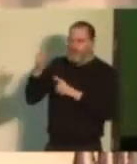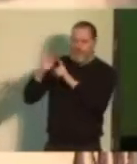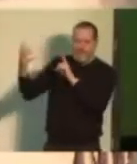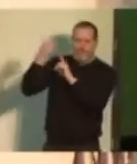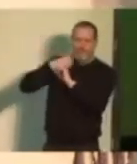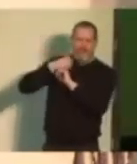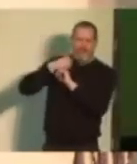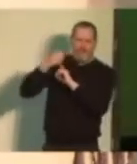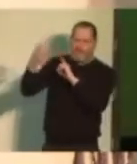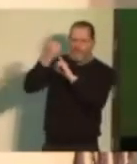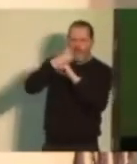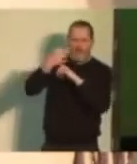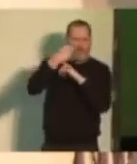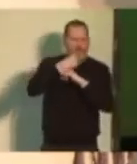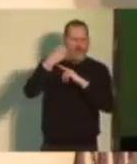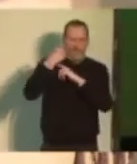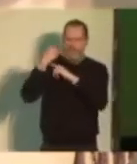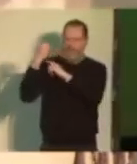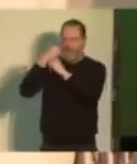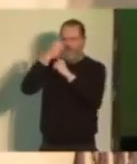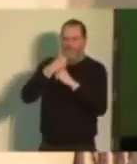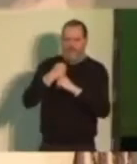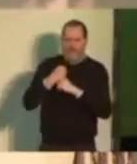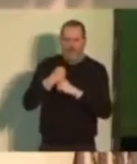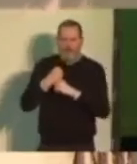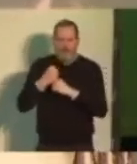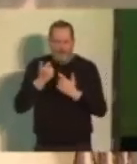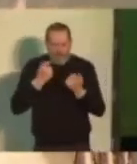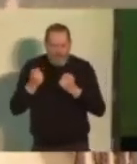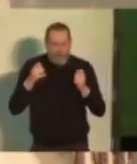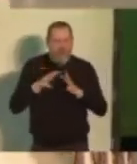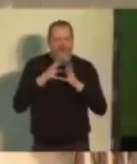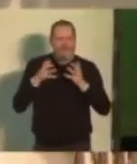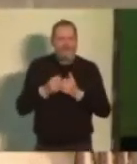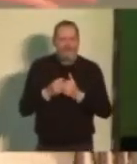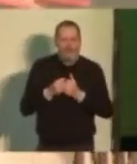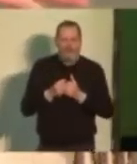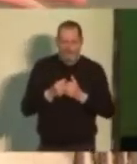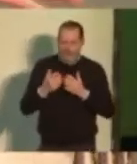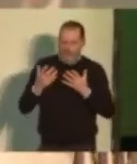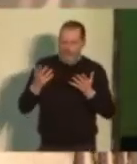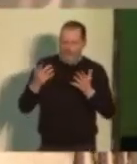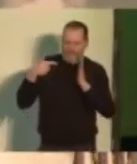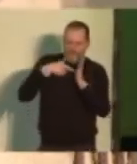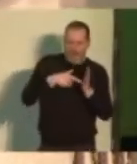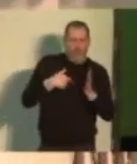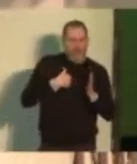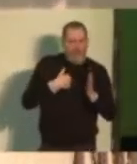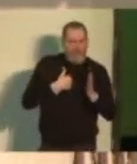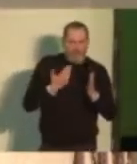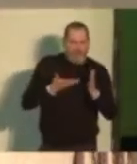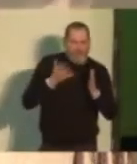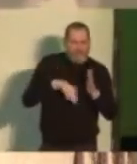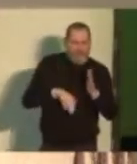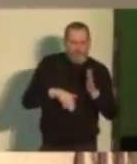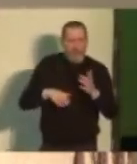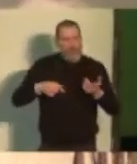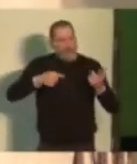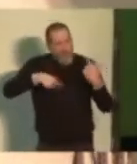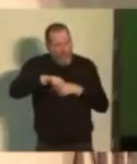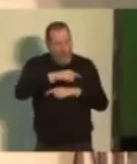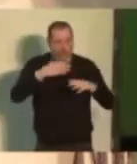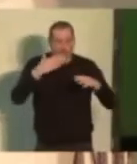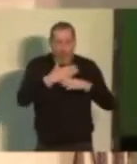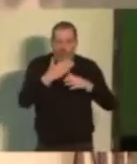color of our skin or where we were born or our sexual orientation or whatever. Bring working people